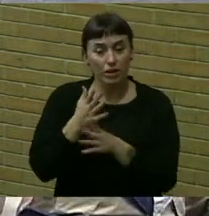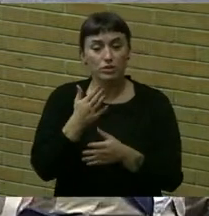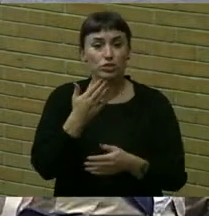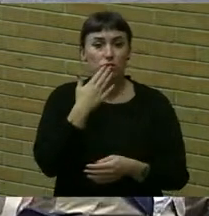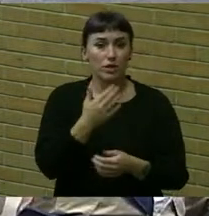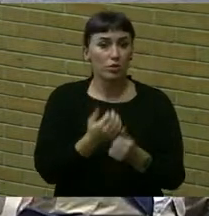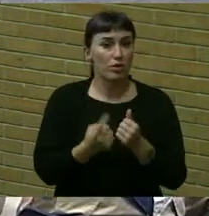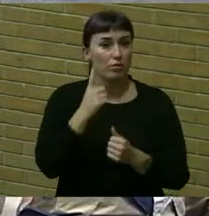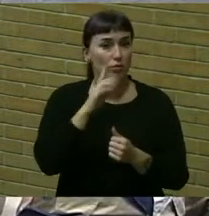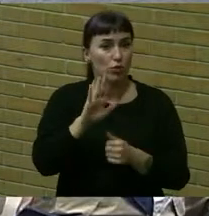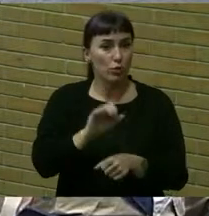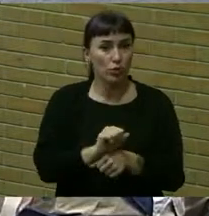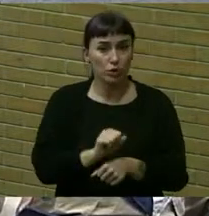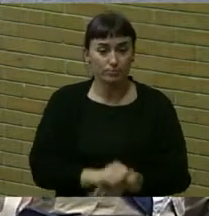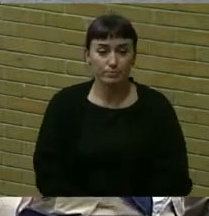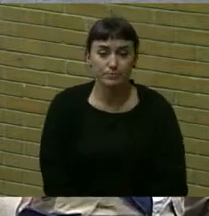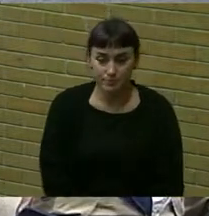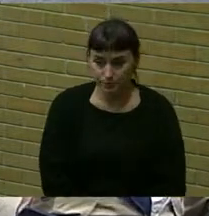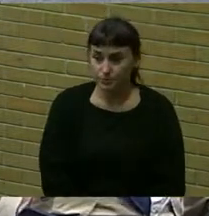your work. Thank you.